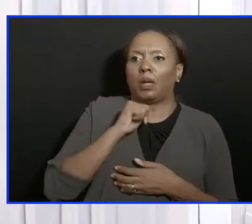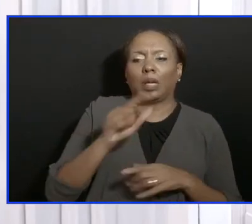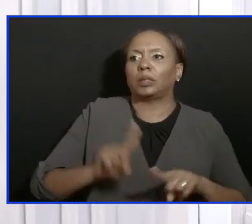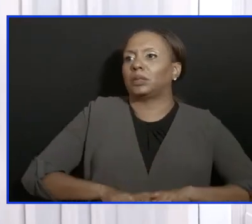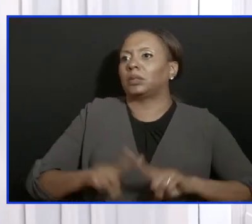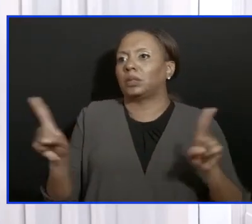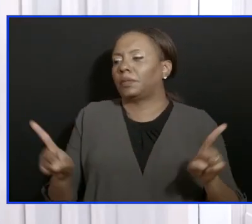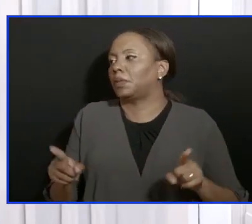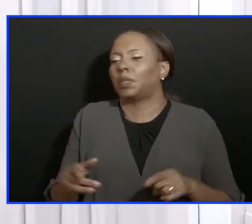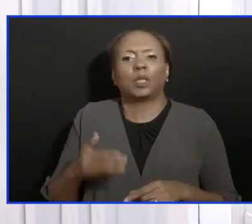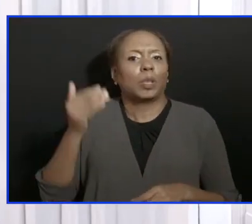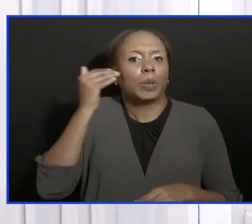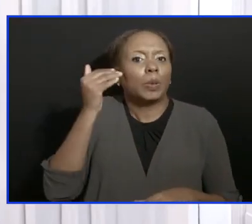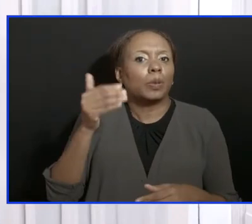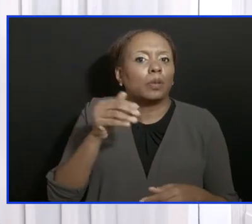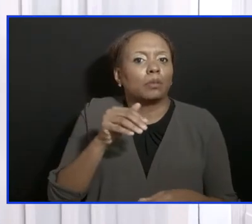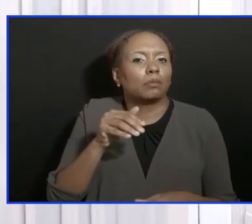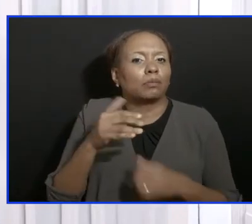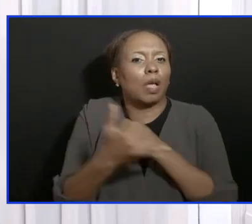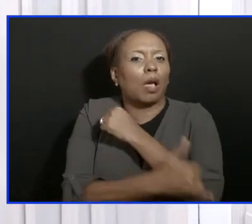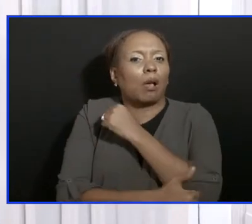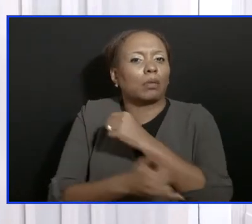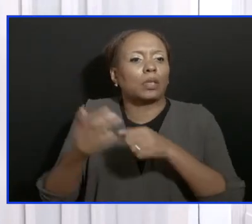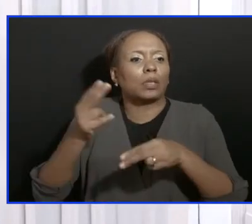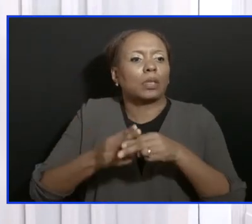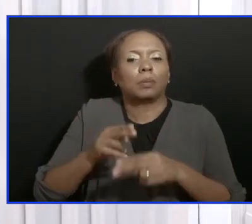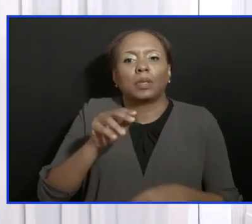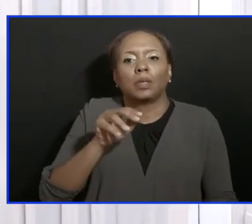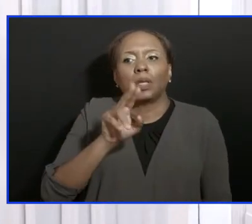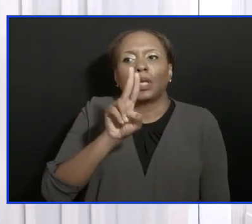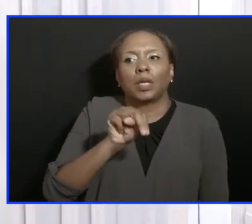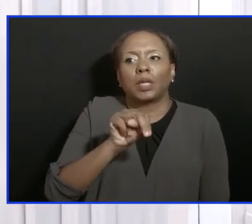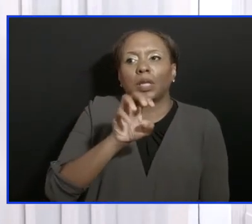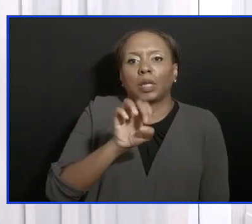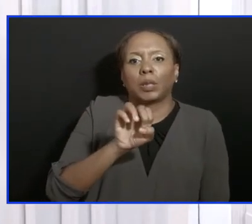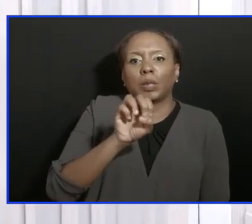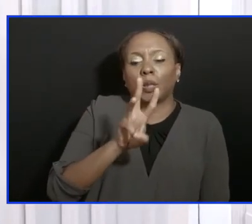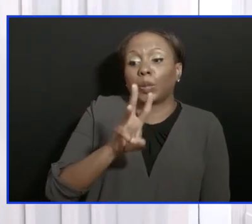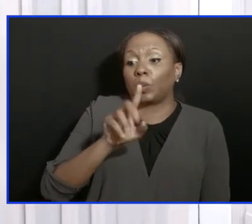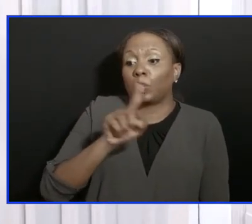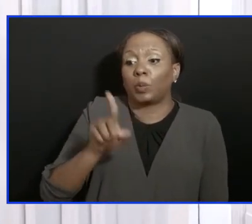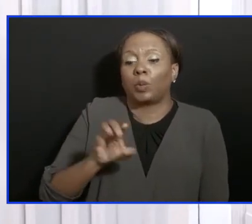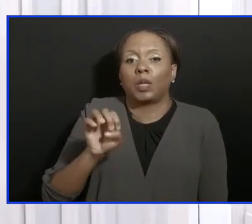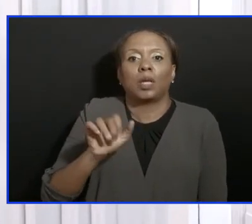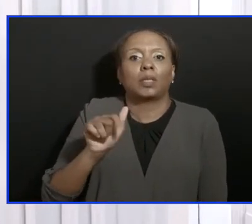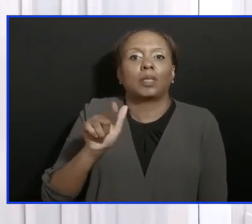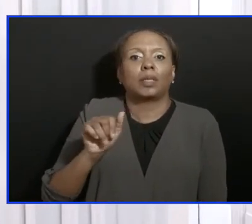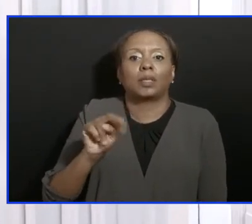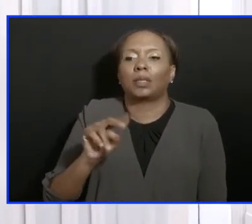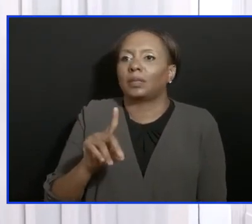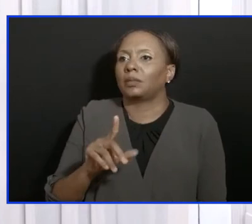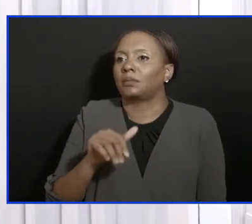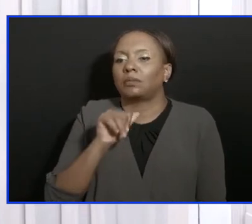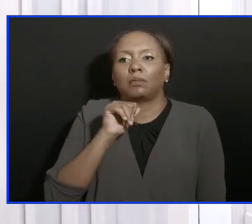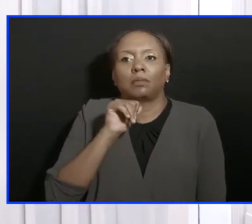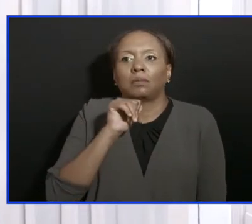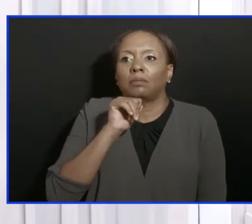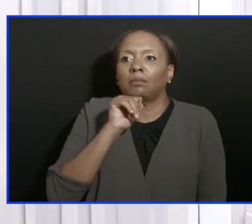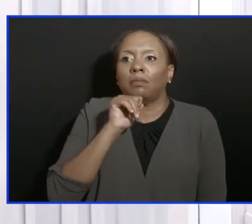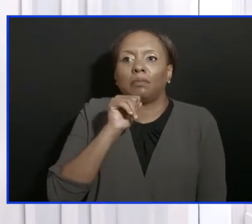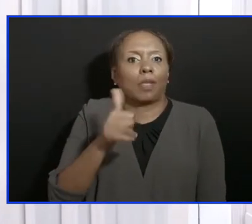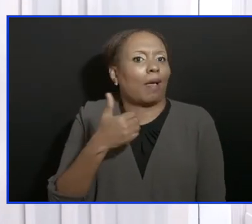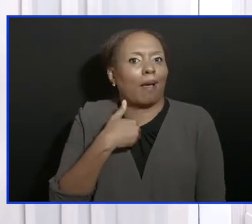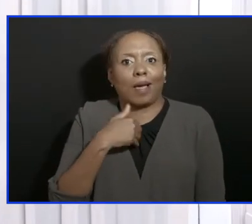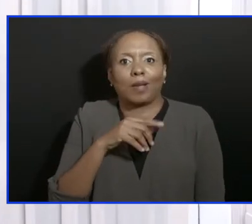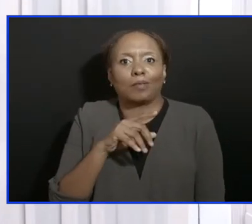Even New Zealand, that thought they had managed to keep it out, has now found itself with major problems again. So